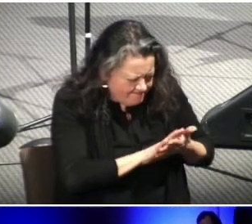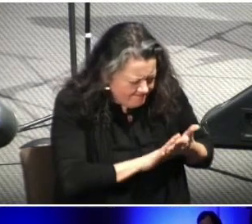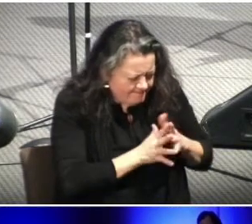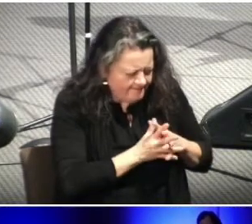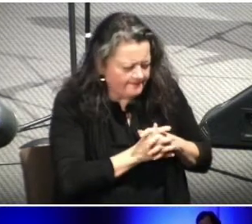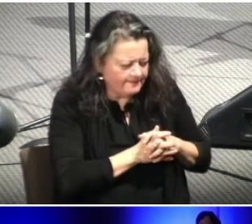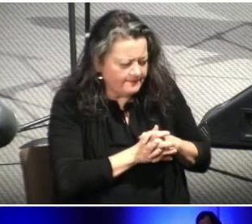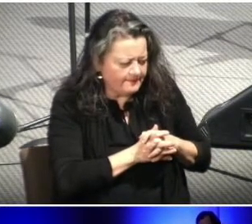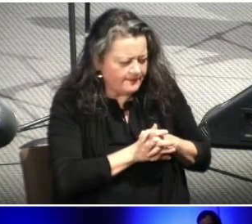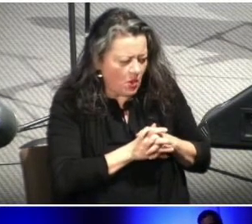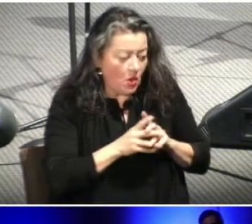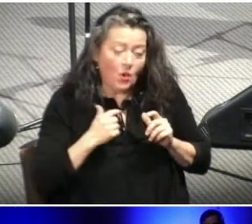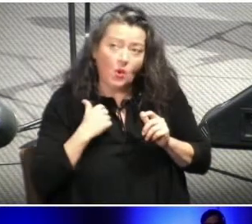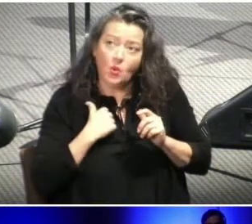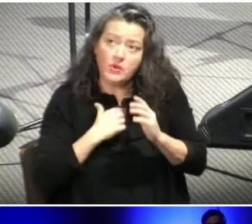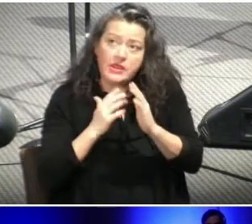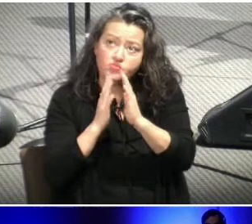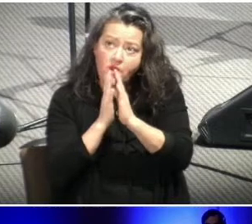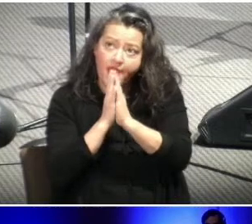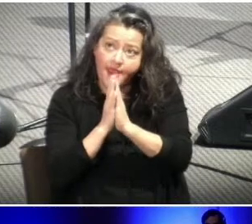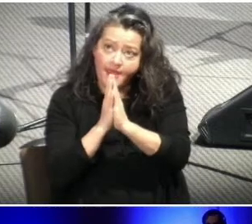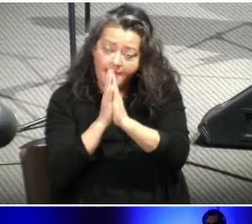We pray against, Lord,